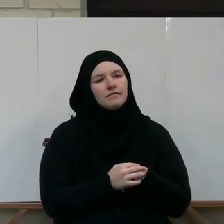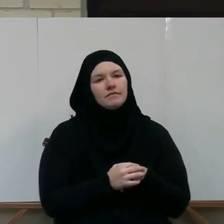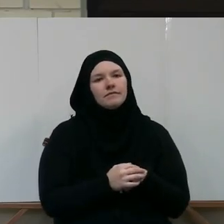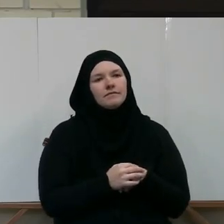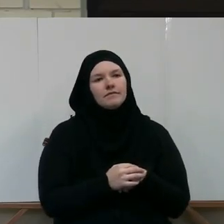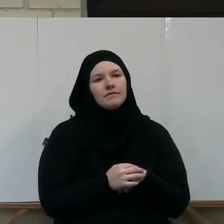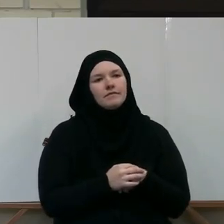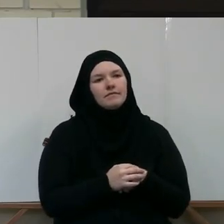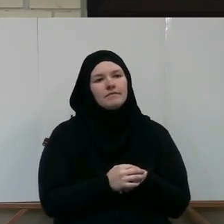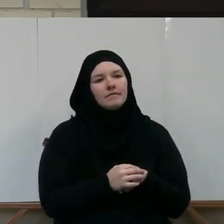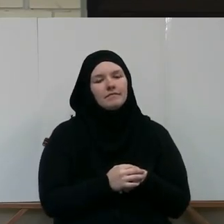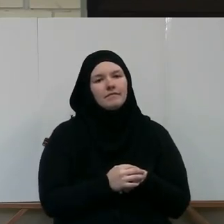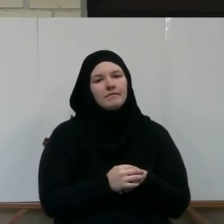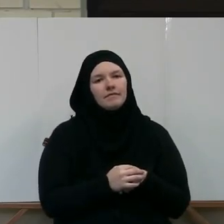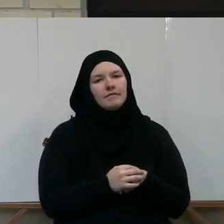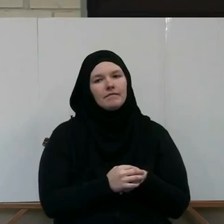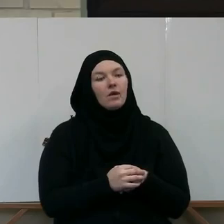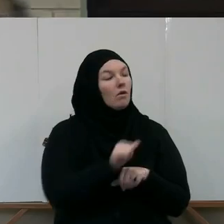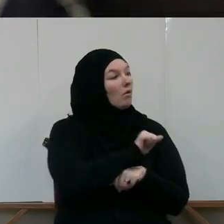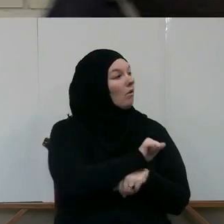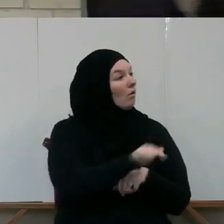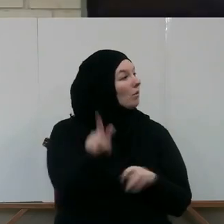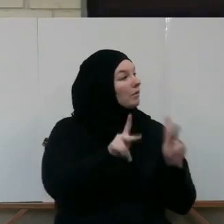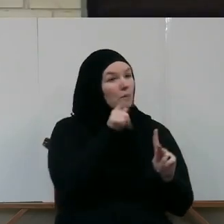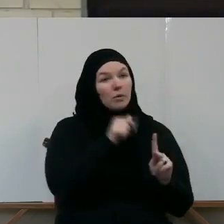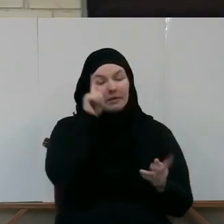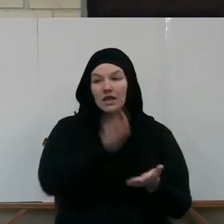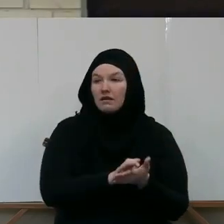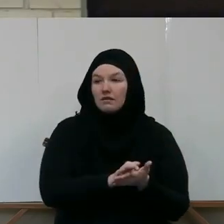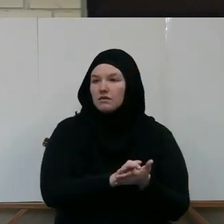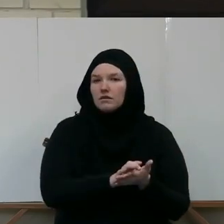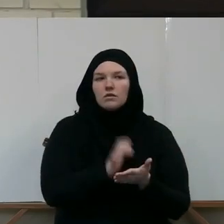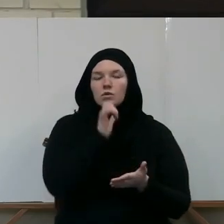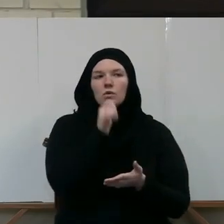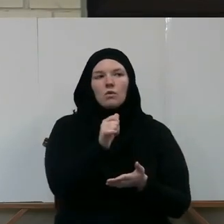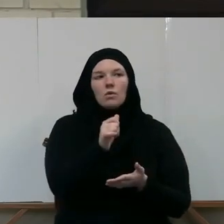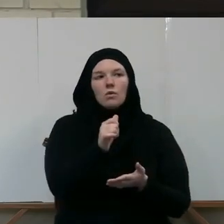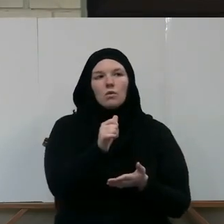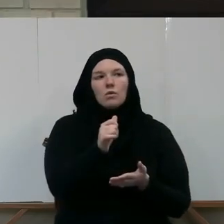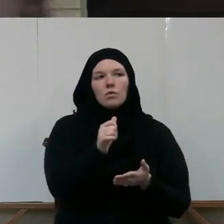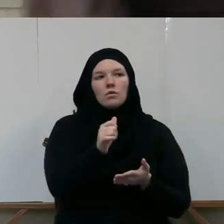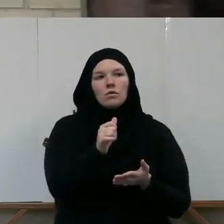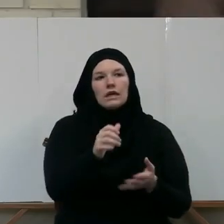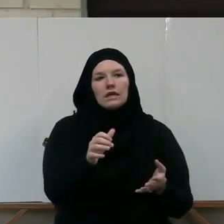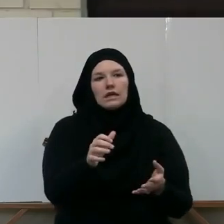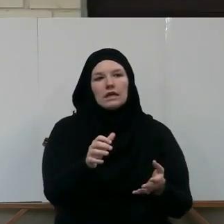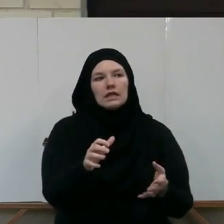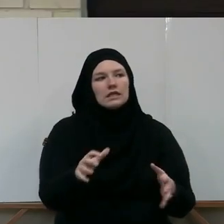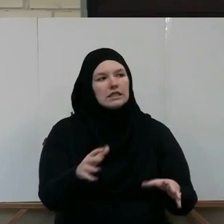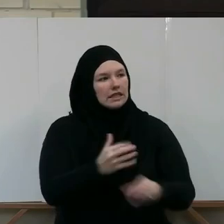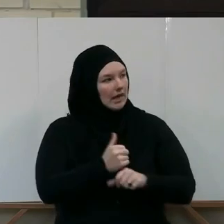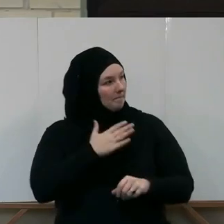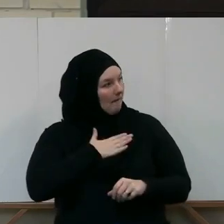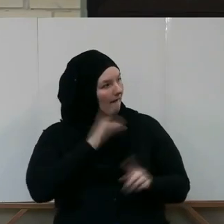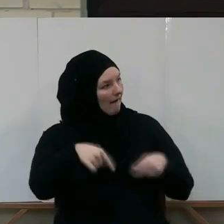O you who believe, do not take my enemies and your enemies